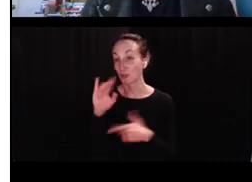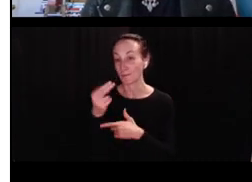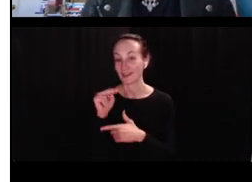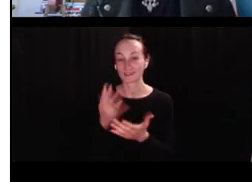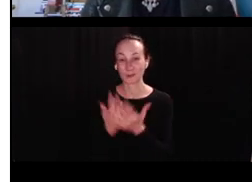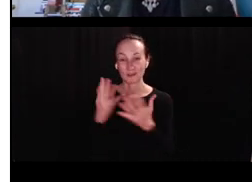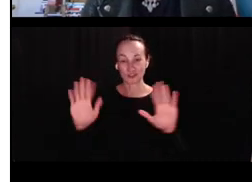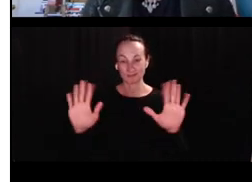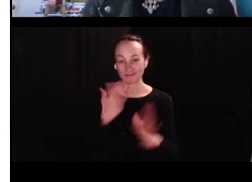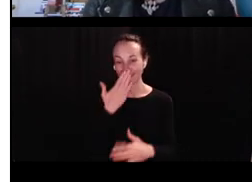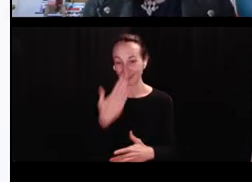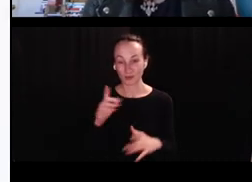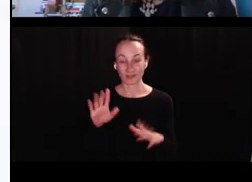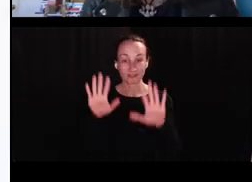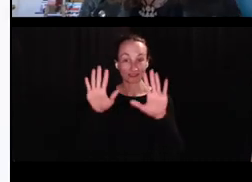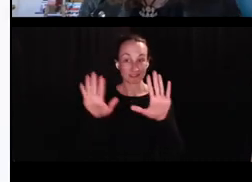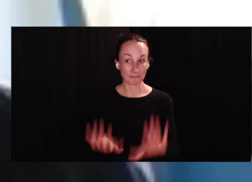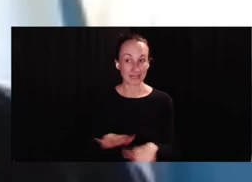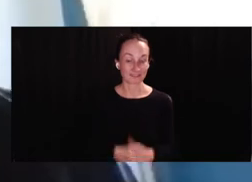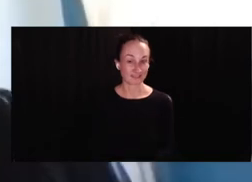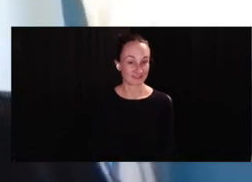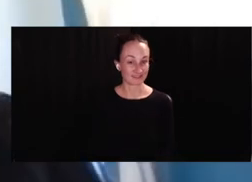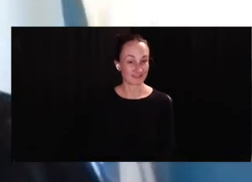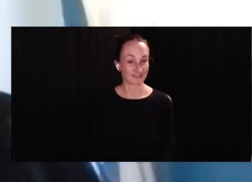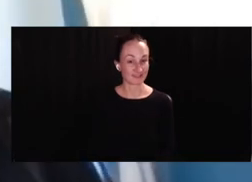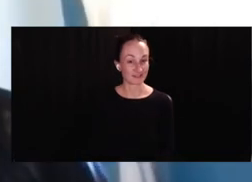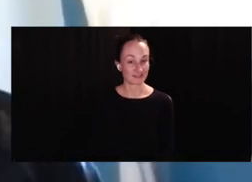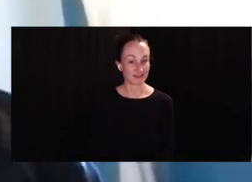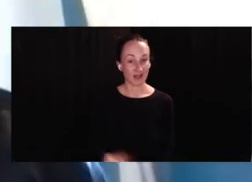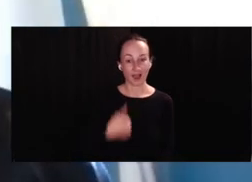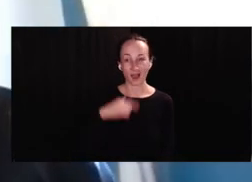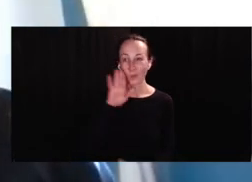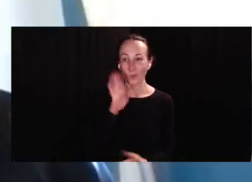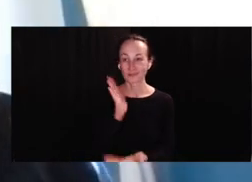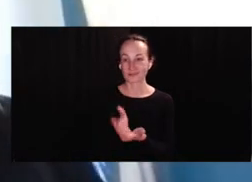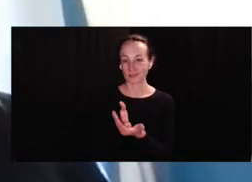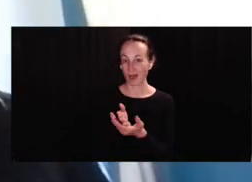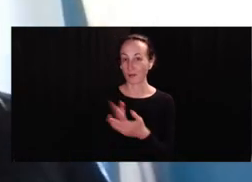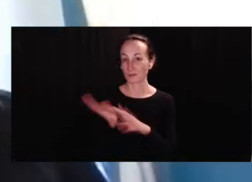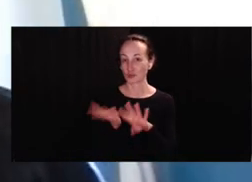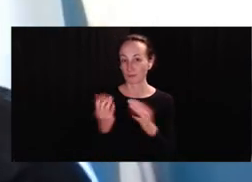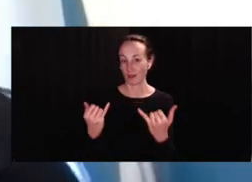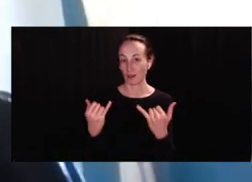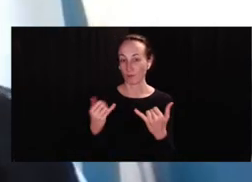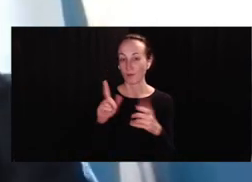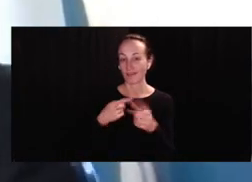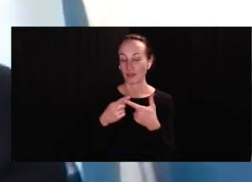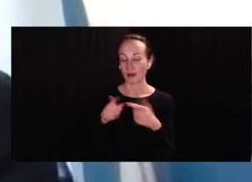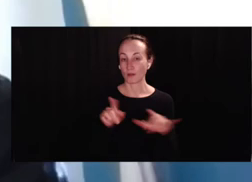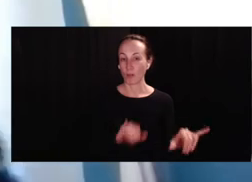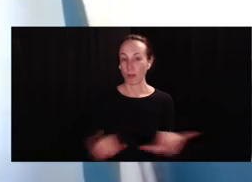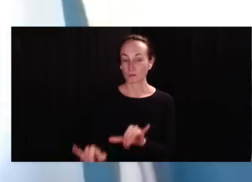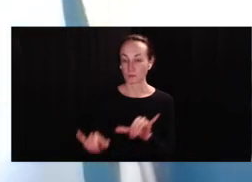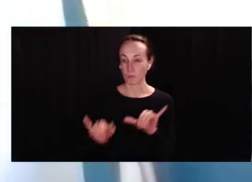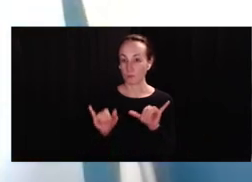All right. Thanks Megan so much. Thank you. This is terrific. I am going to, um,